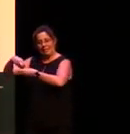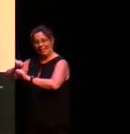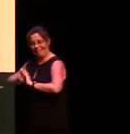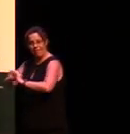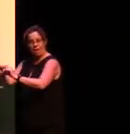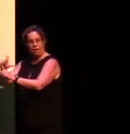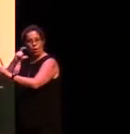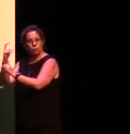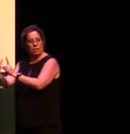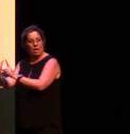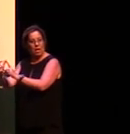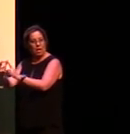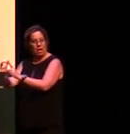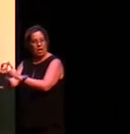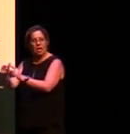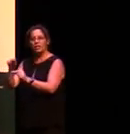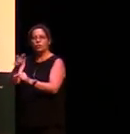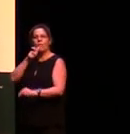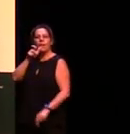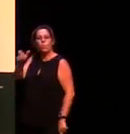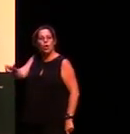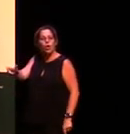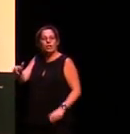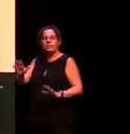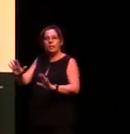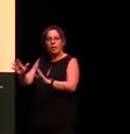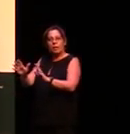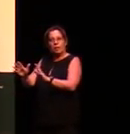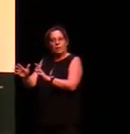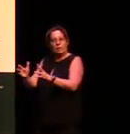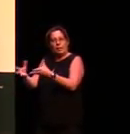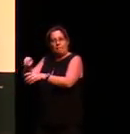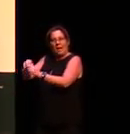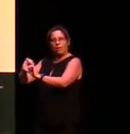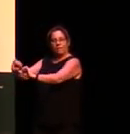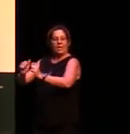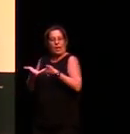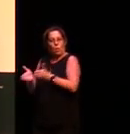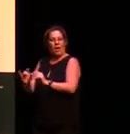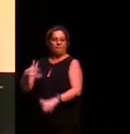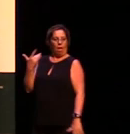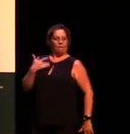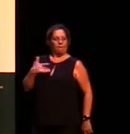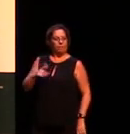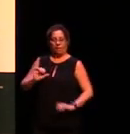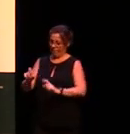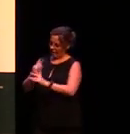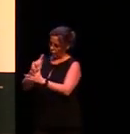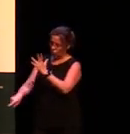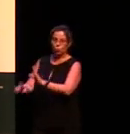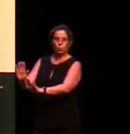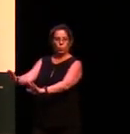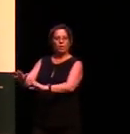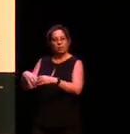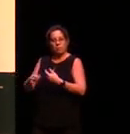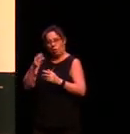in that word is that whole cultural practice for the Wambaya